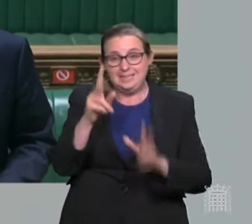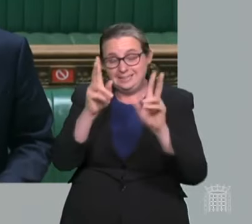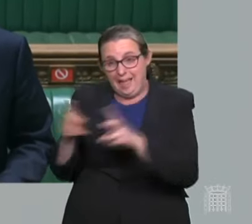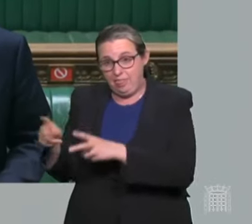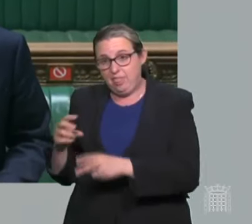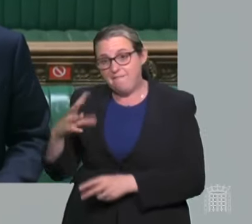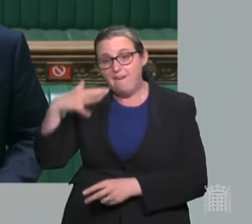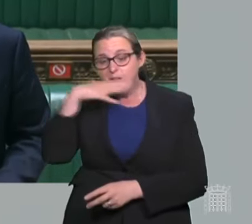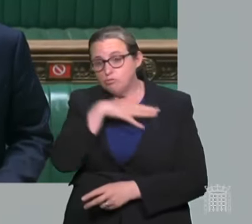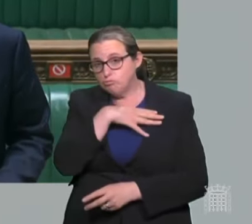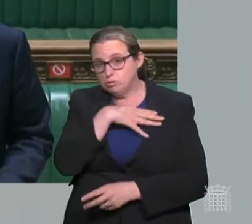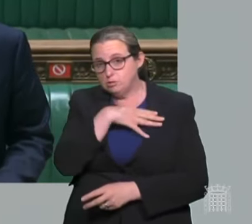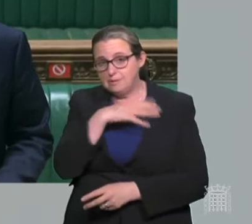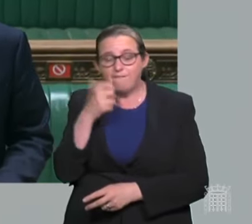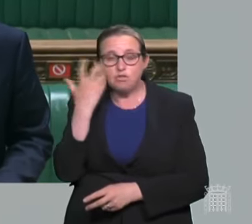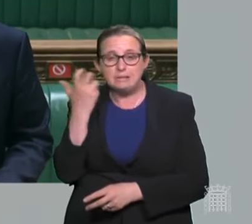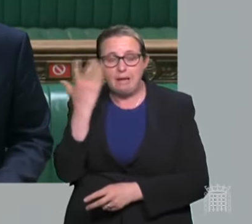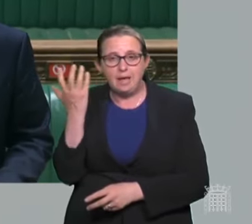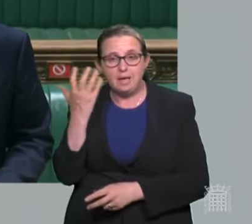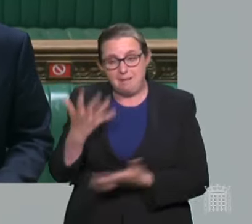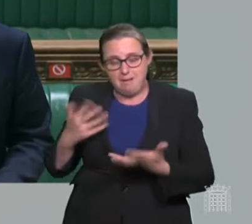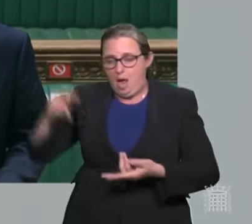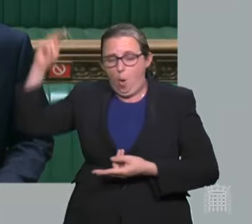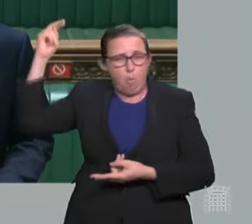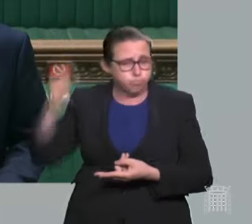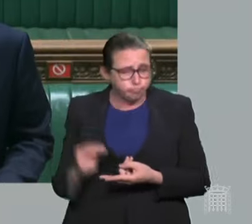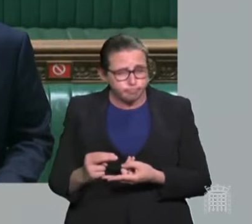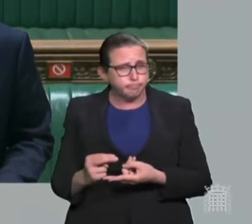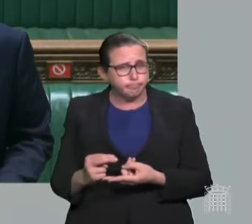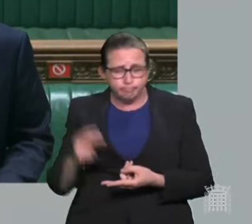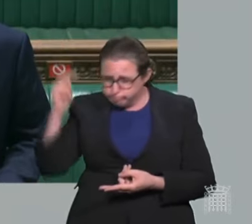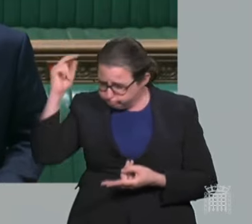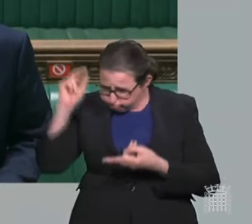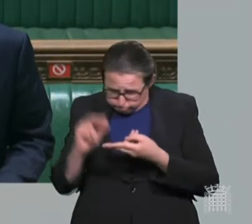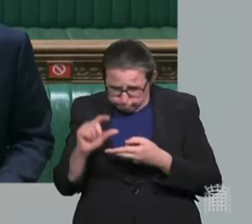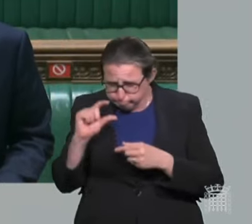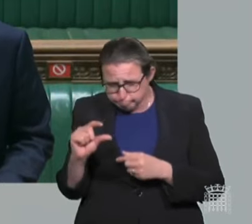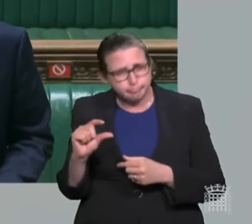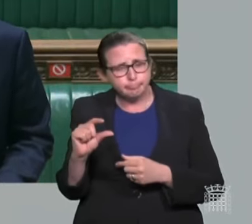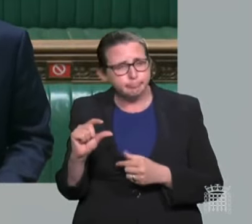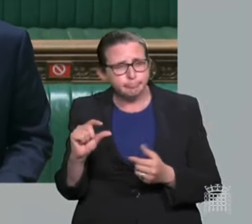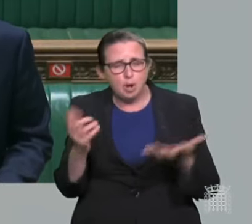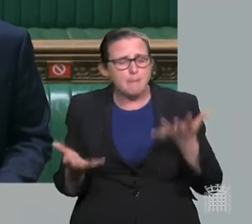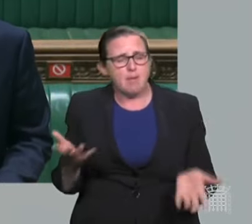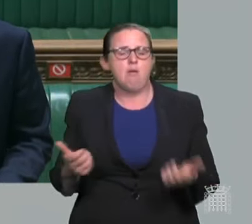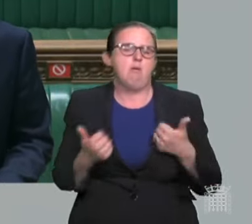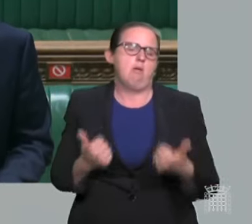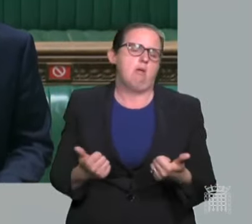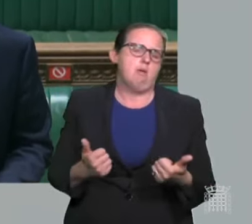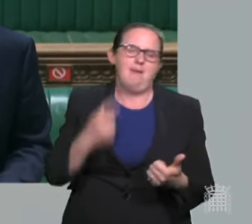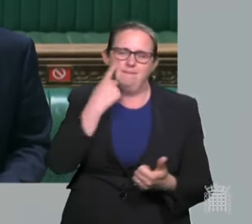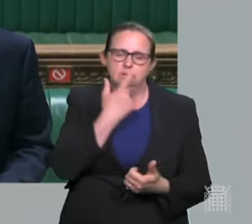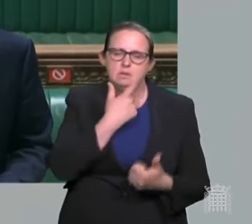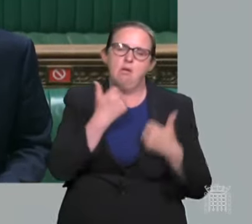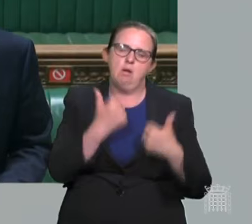of that. And I know the right honourable gentleman would welcome that and understand that as we move forward, there is